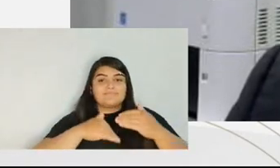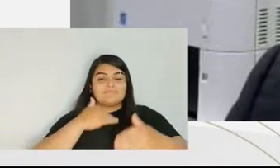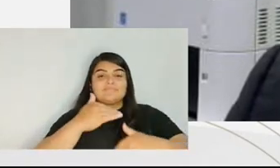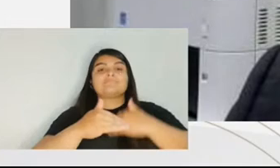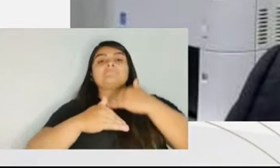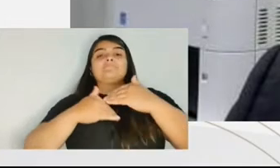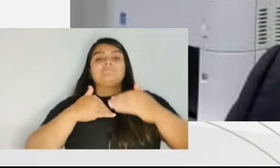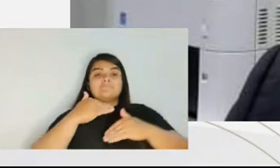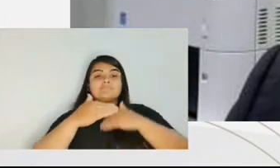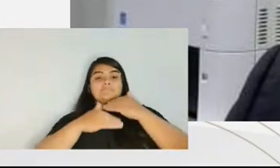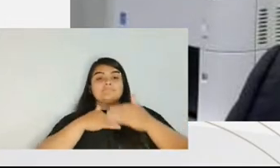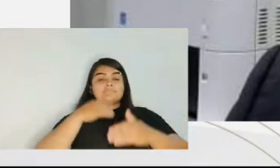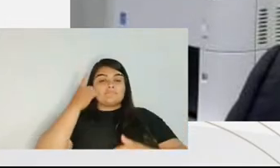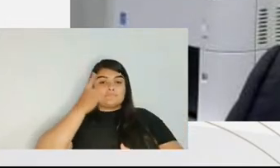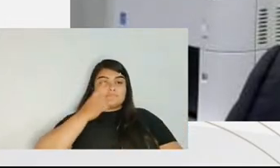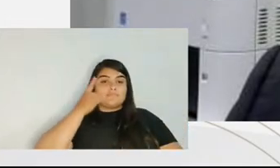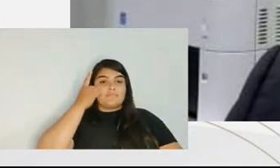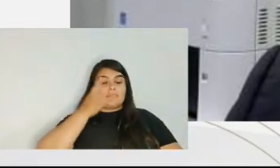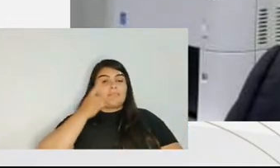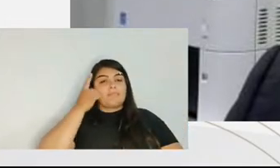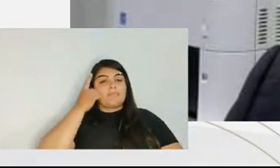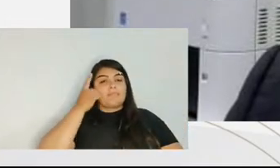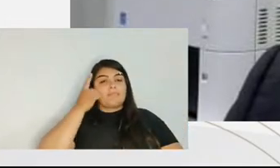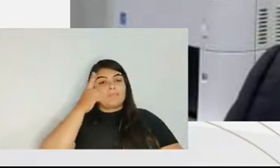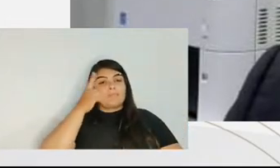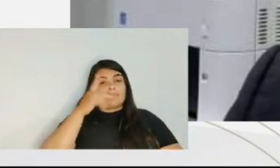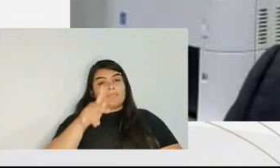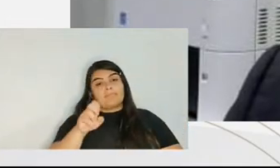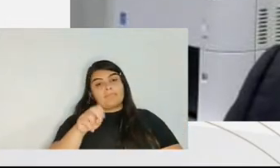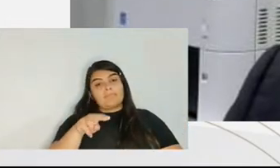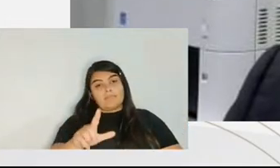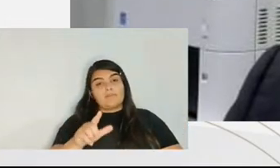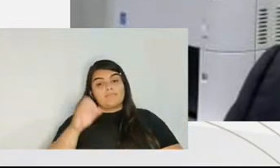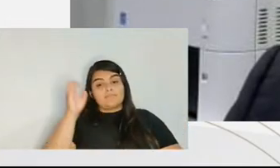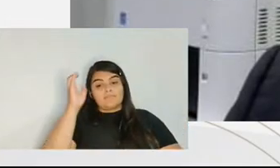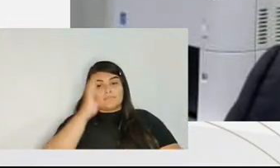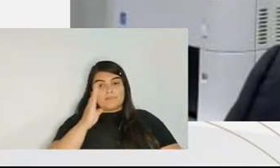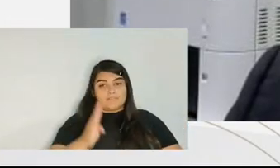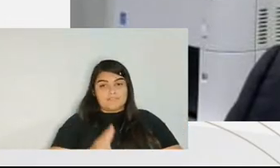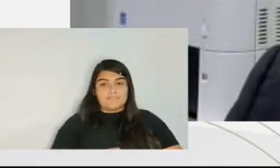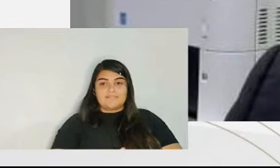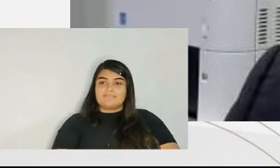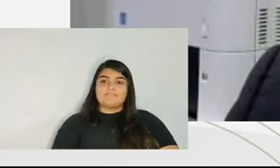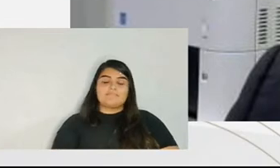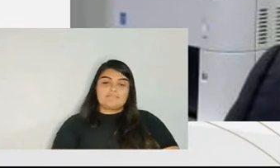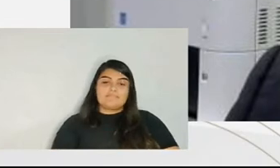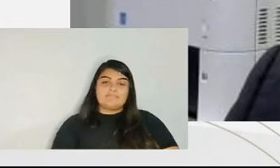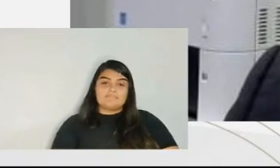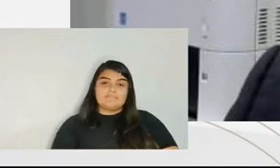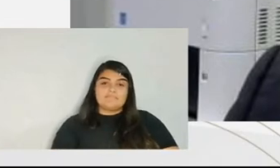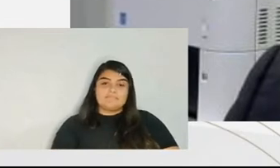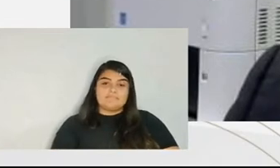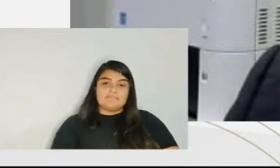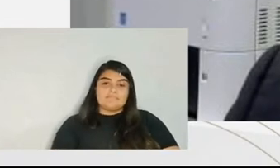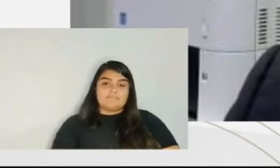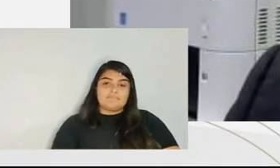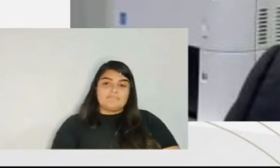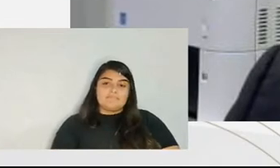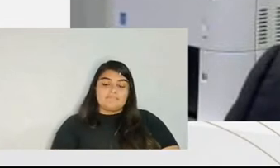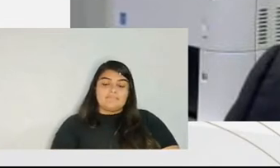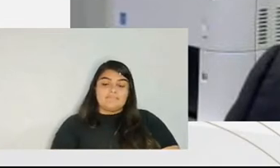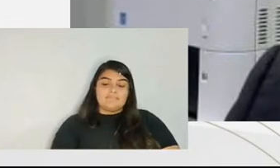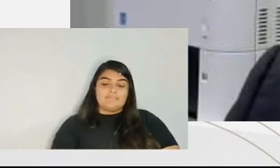with the evolution of the penal processual law here in Brazil. And the